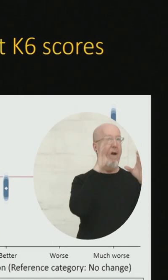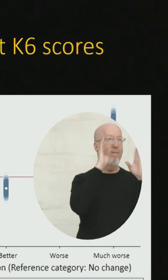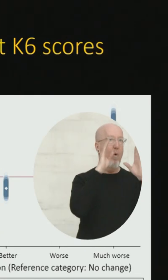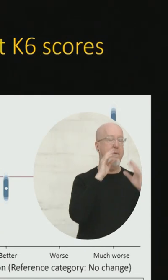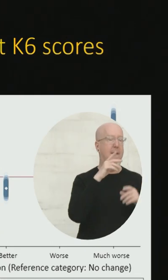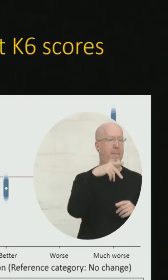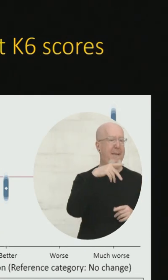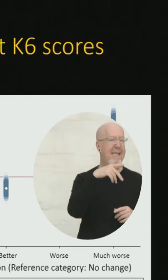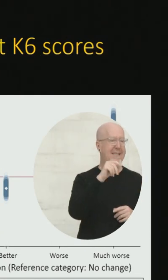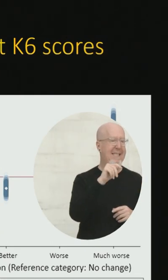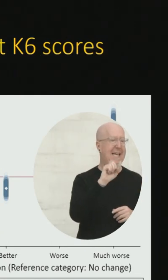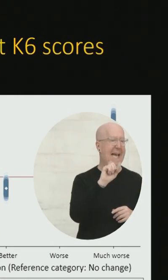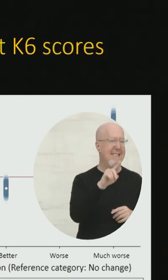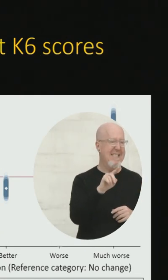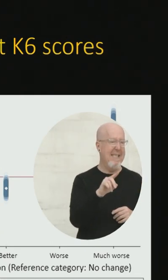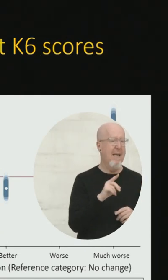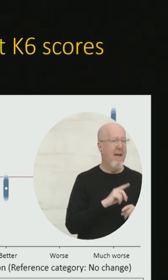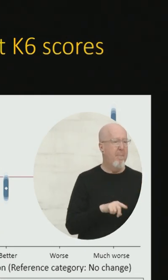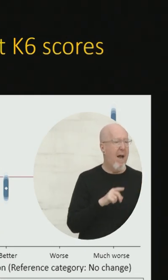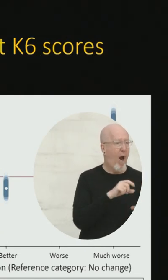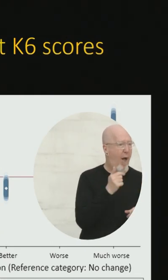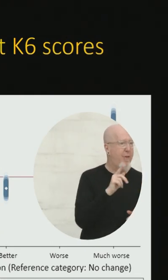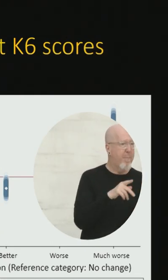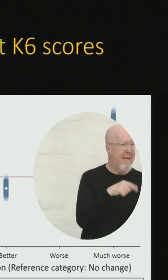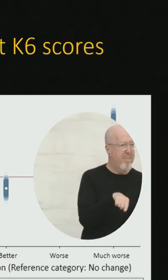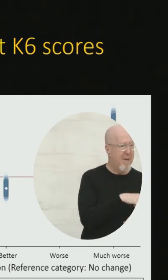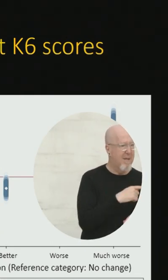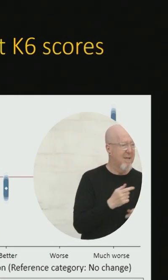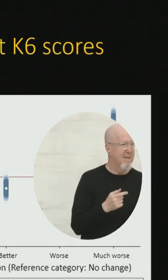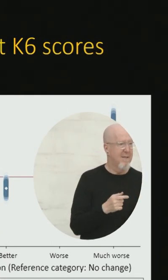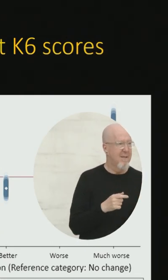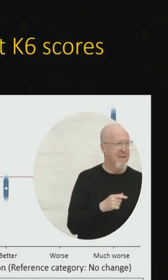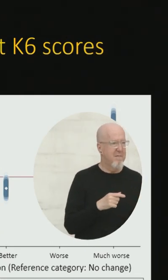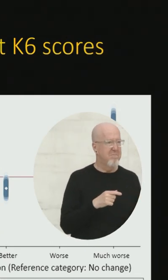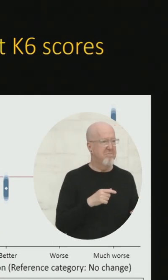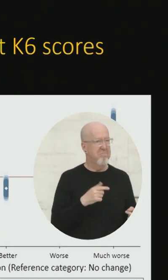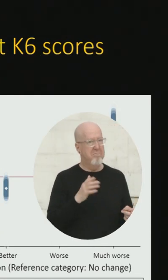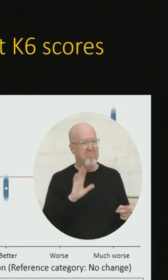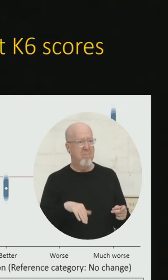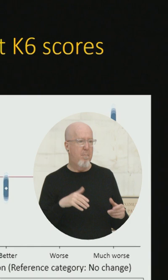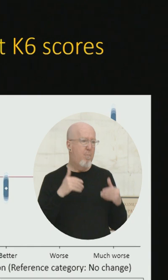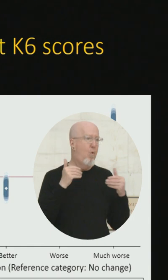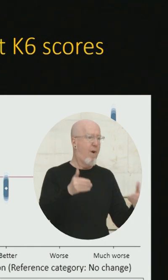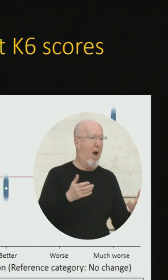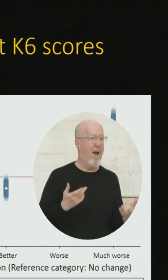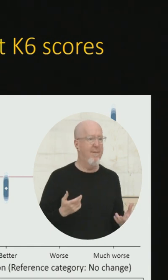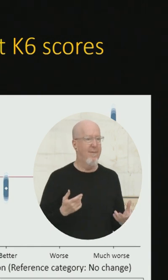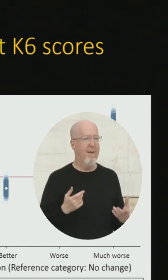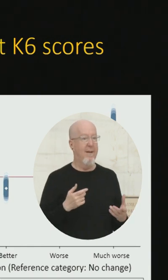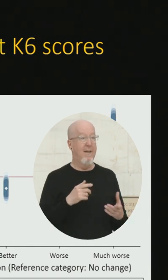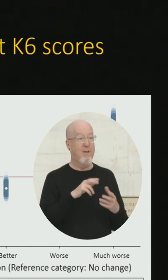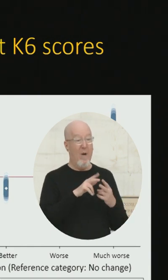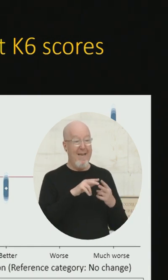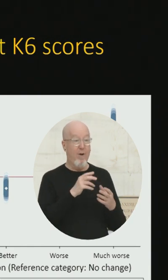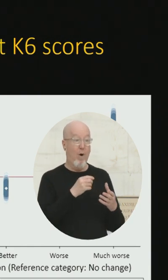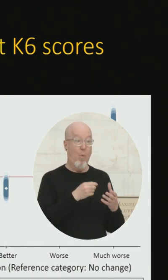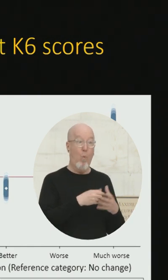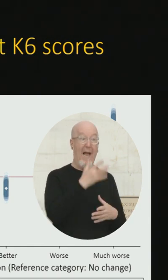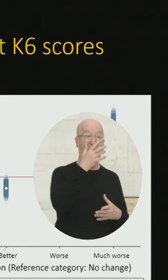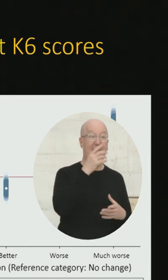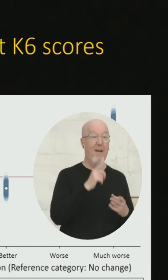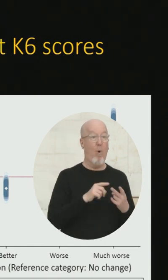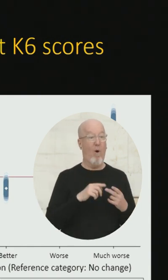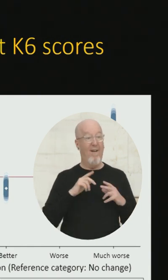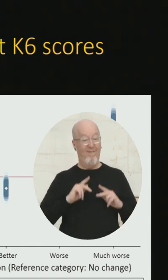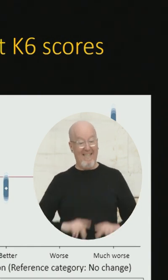kept these symbols down, what's allowed them to get by, haven't been things like wealth or health. Being very, very wealthy or very, very physically healthy